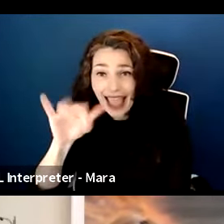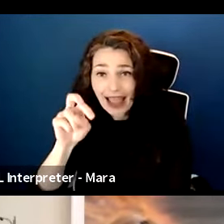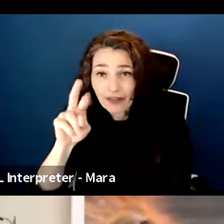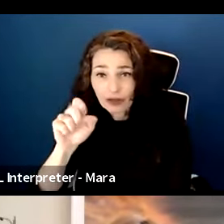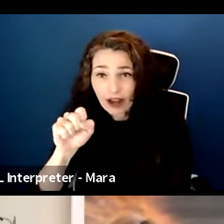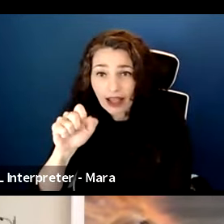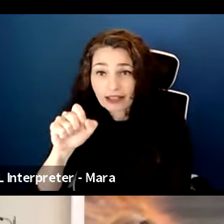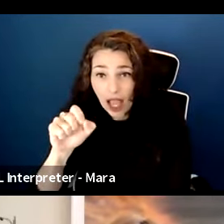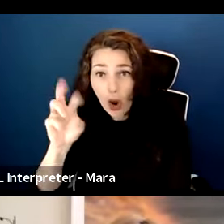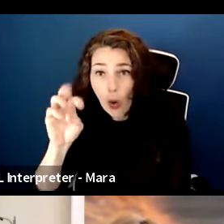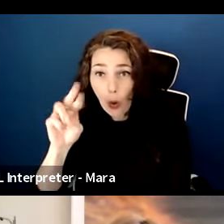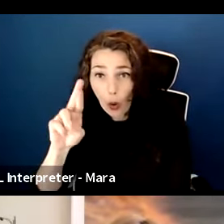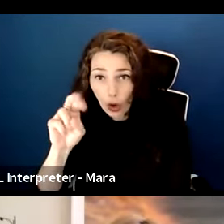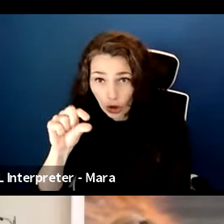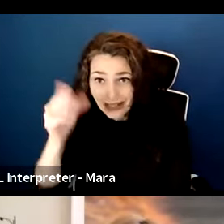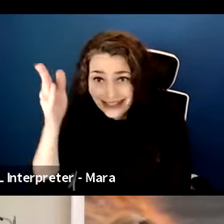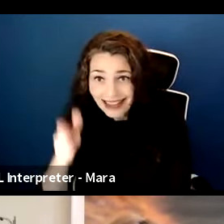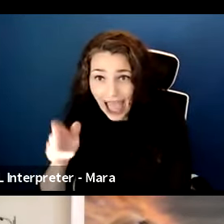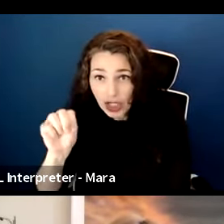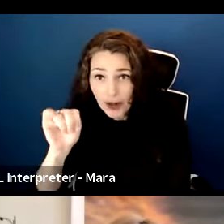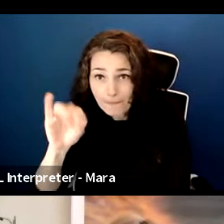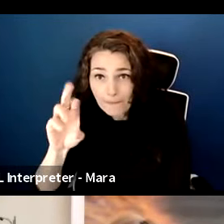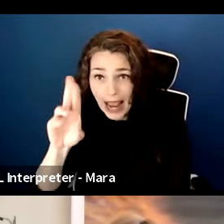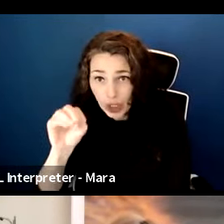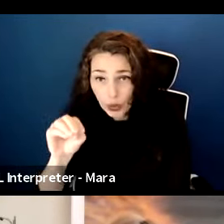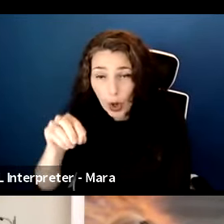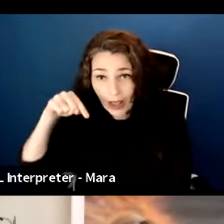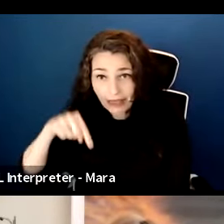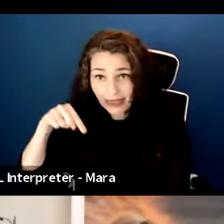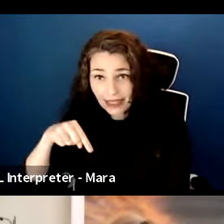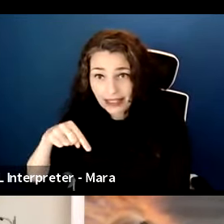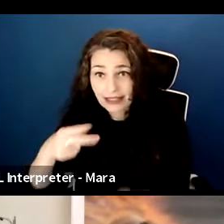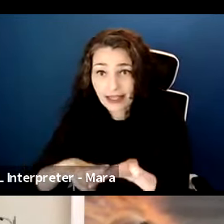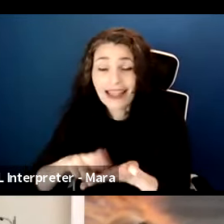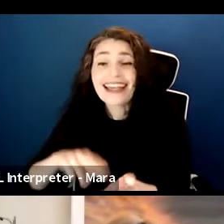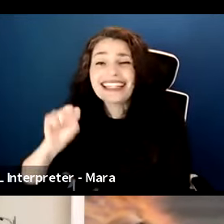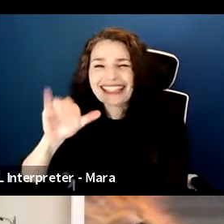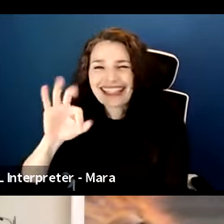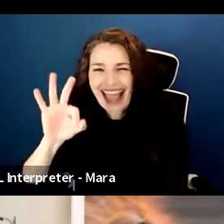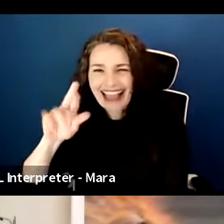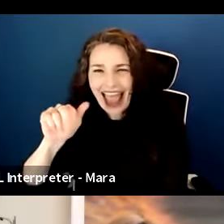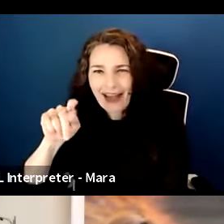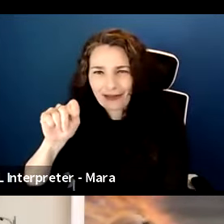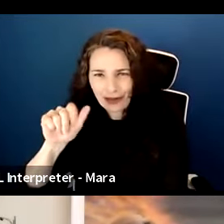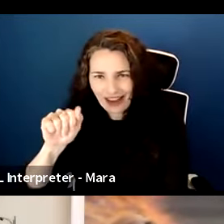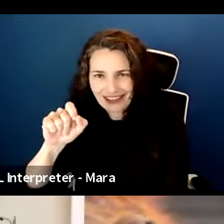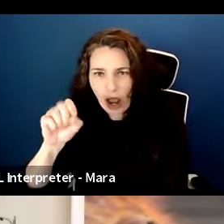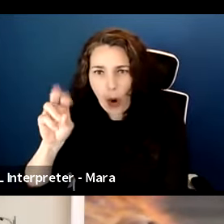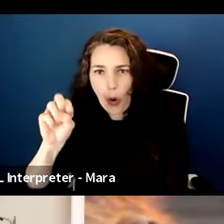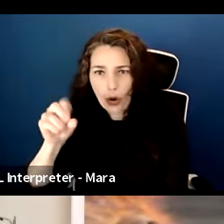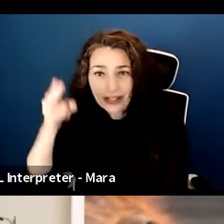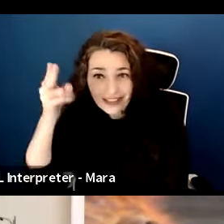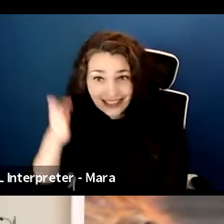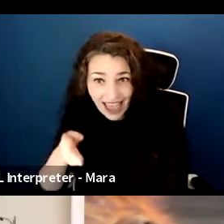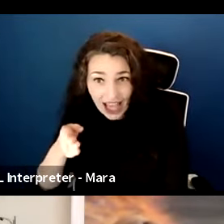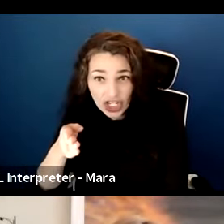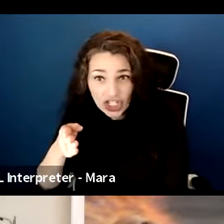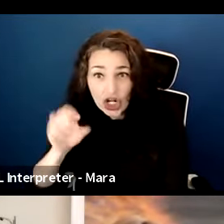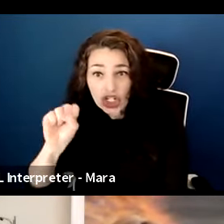micro. If you'd like to get more information on the SPA agreement, again, SAG-AFTRA.org slash short project